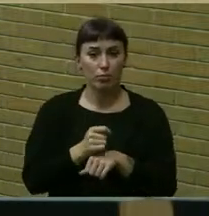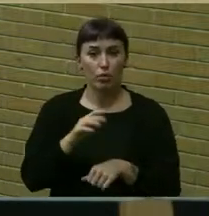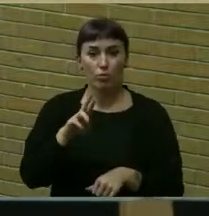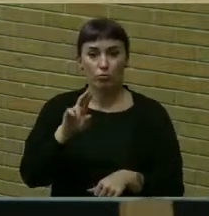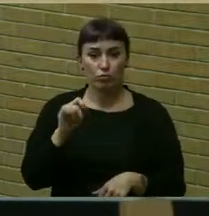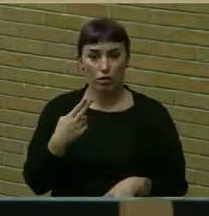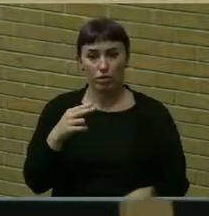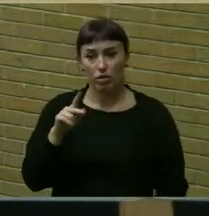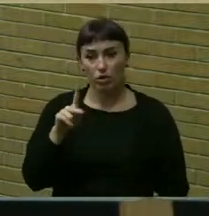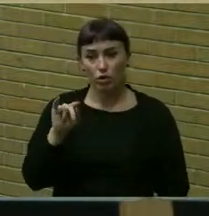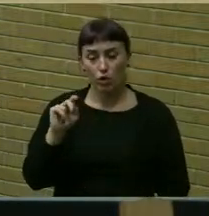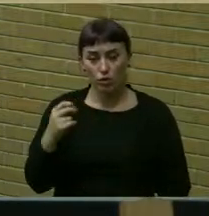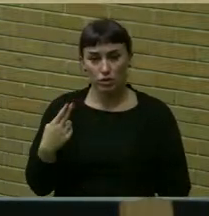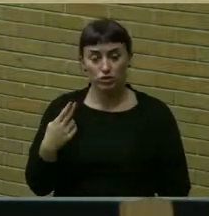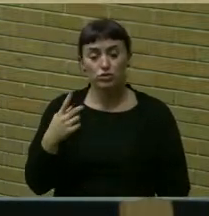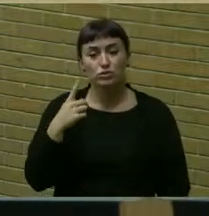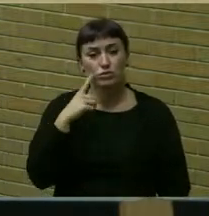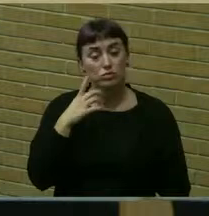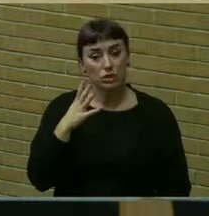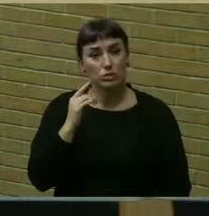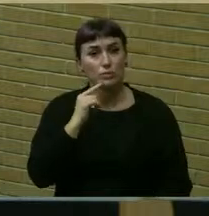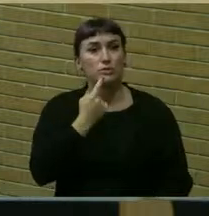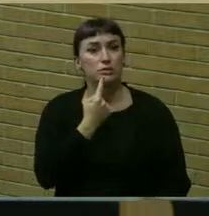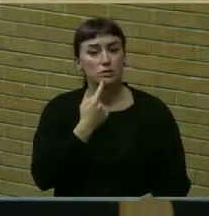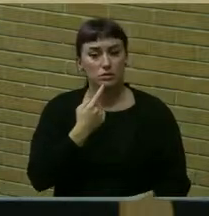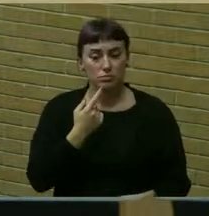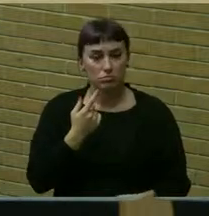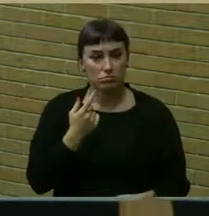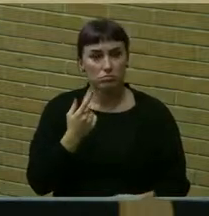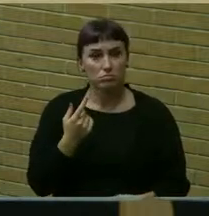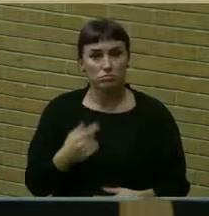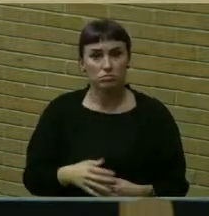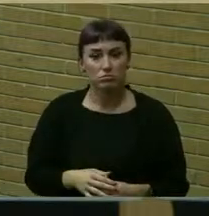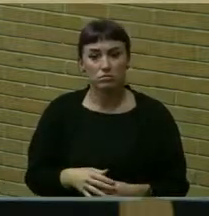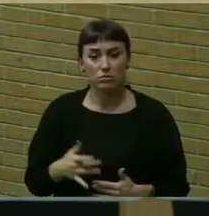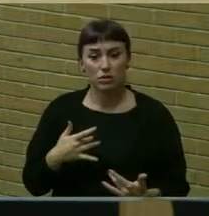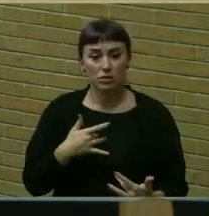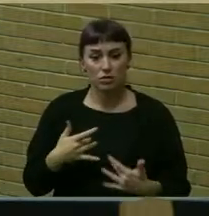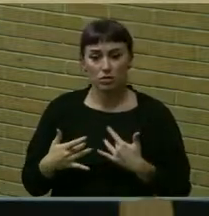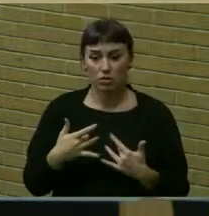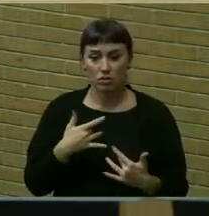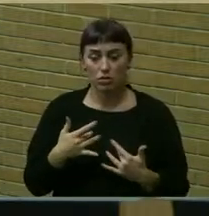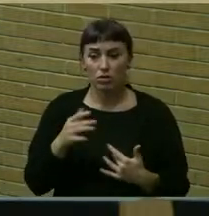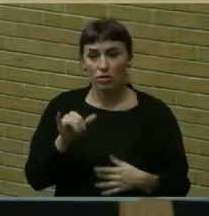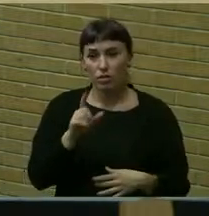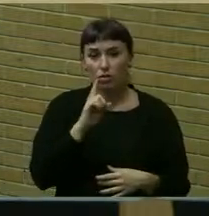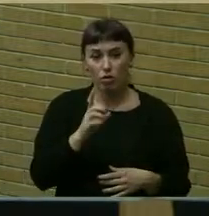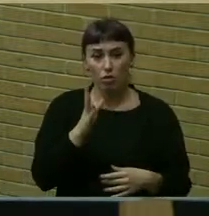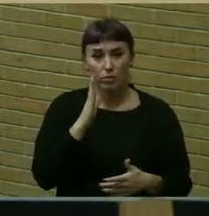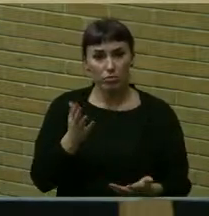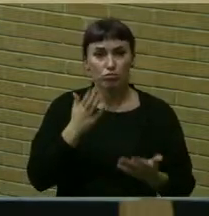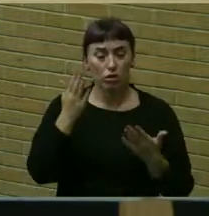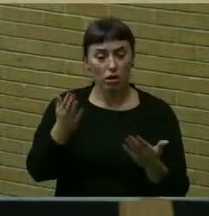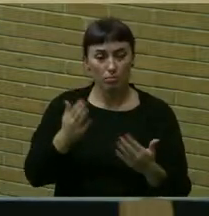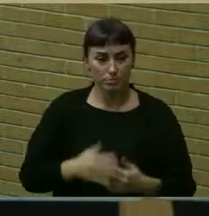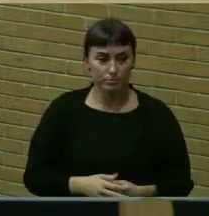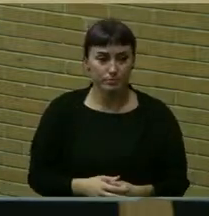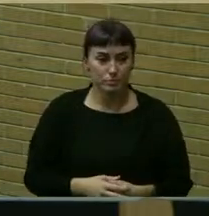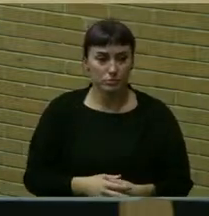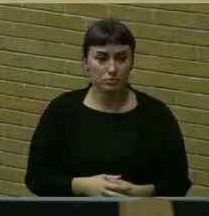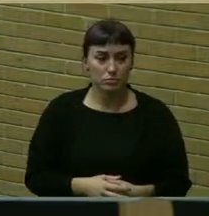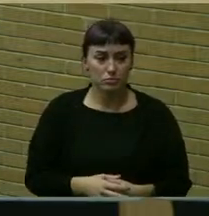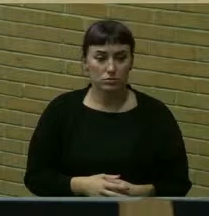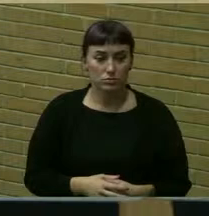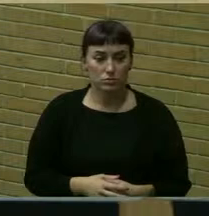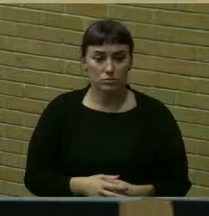We take very seriously the concerns that are being raised when they're